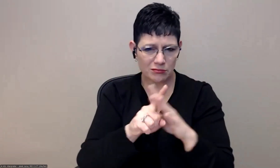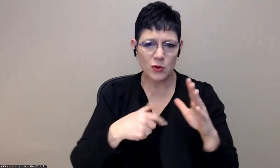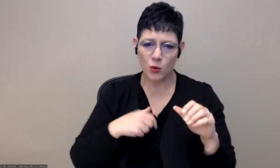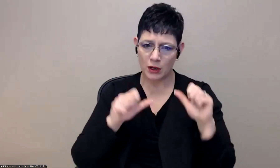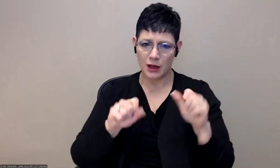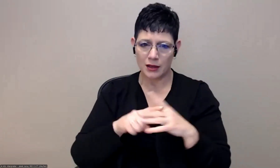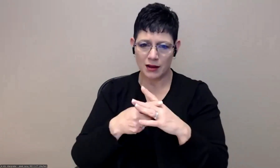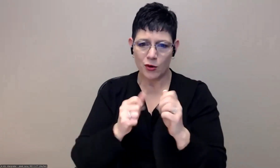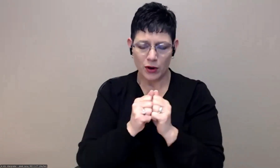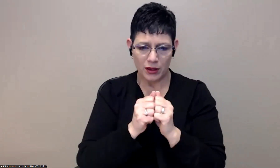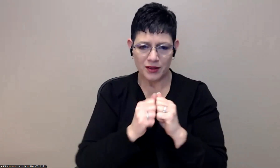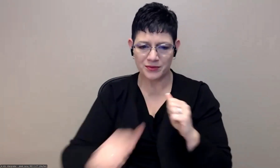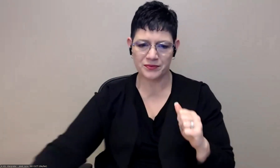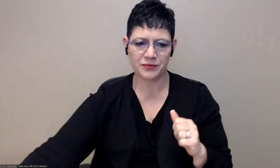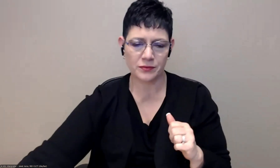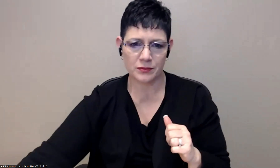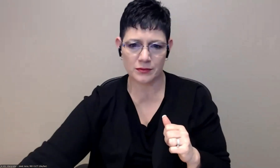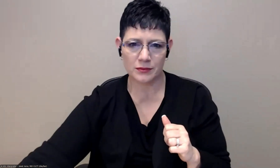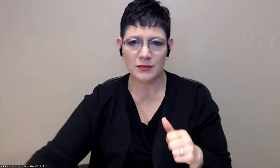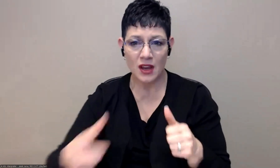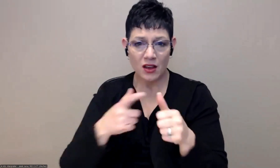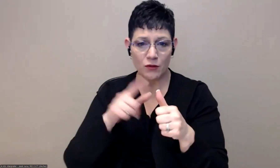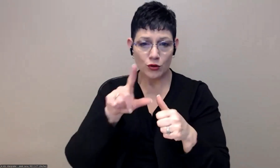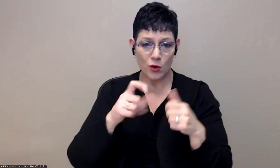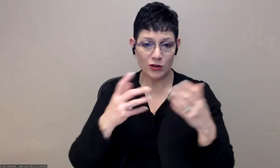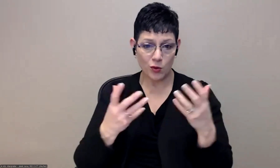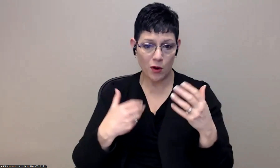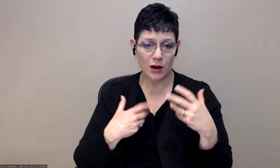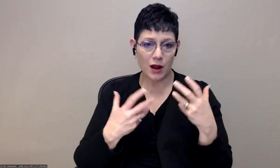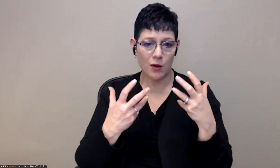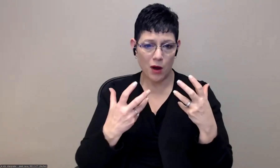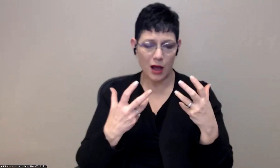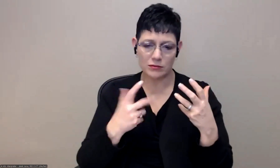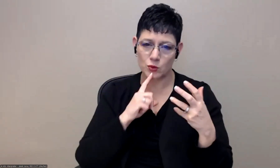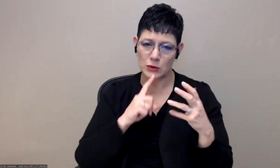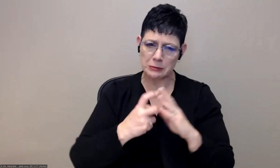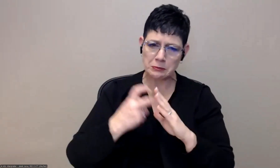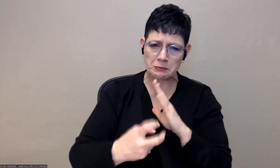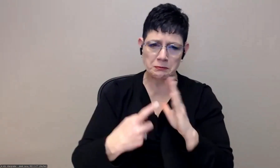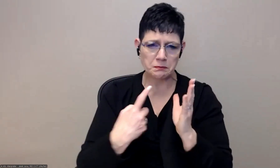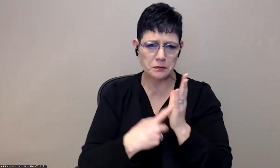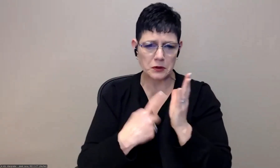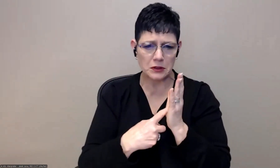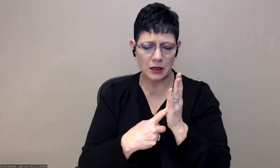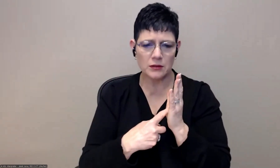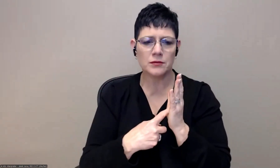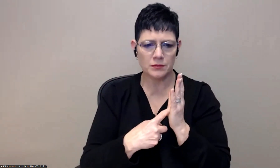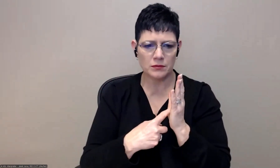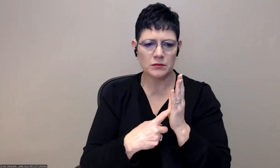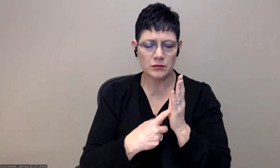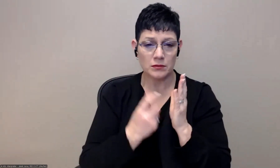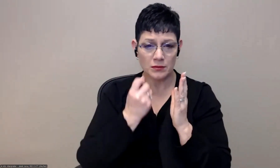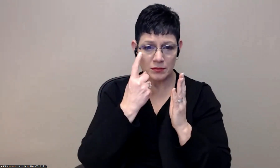start with. Um, the first question I want to dive into is a few different